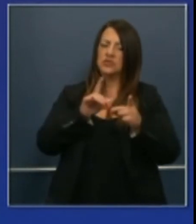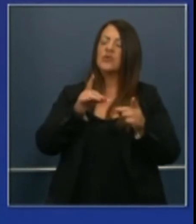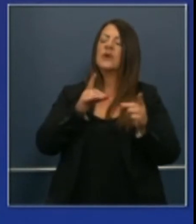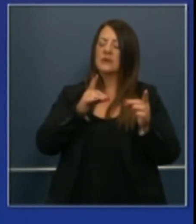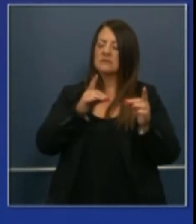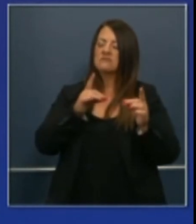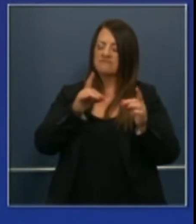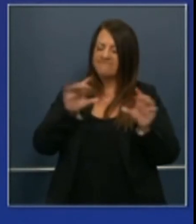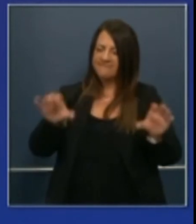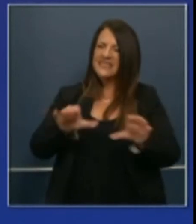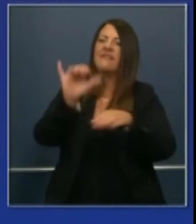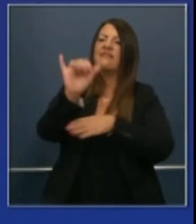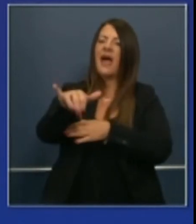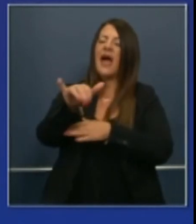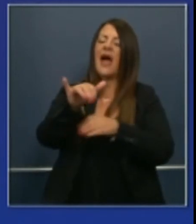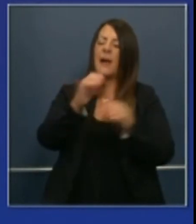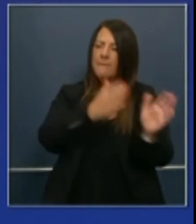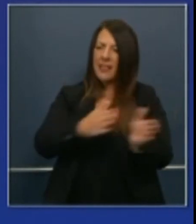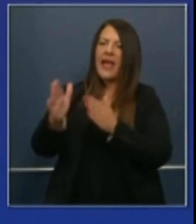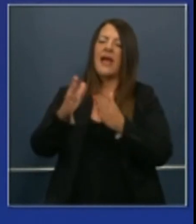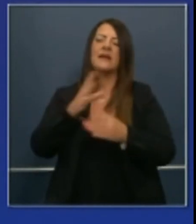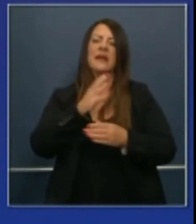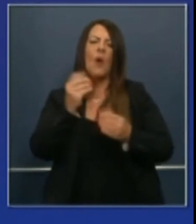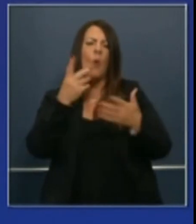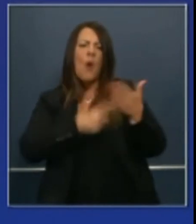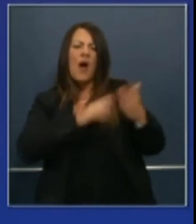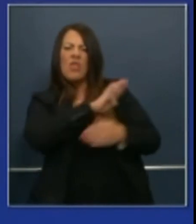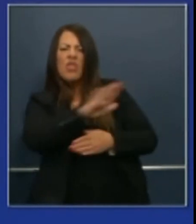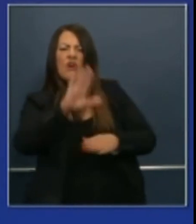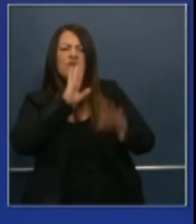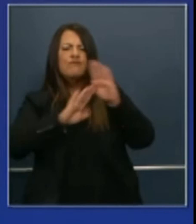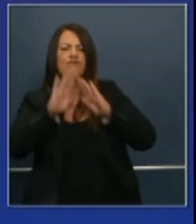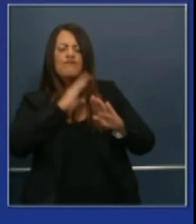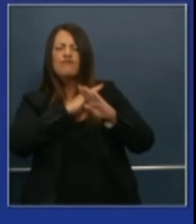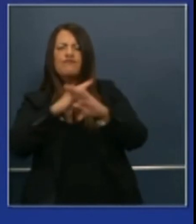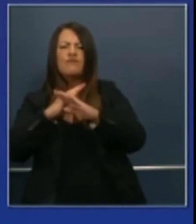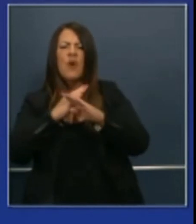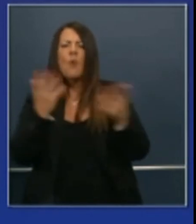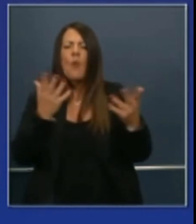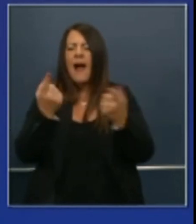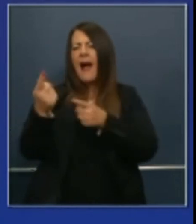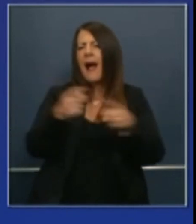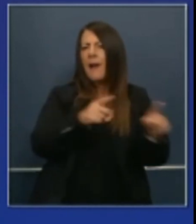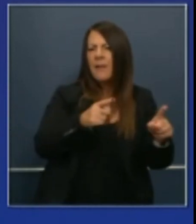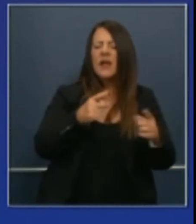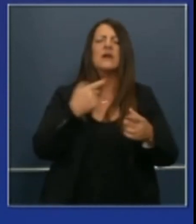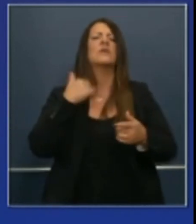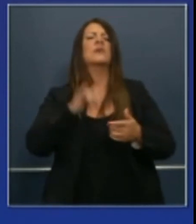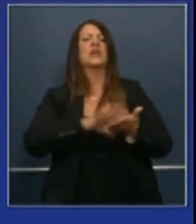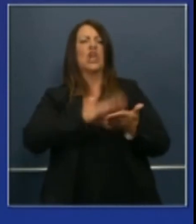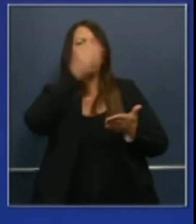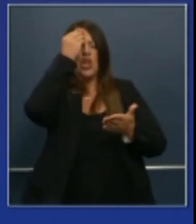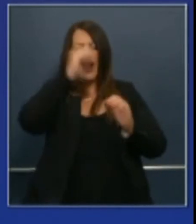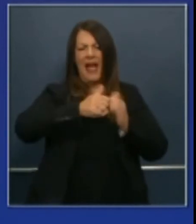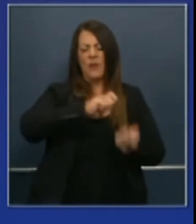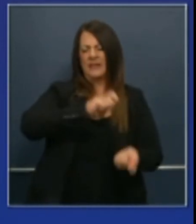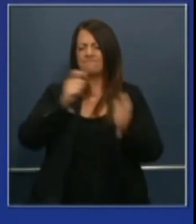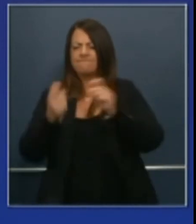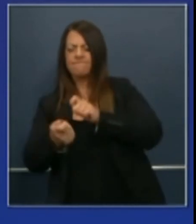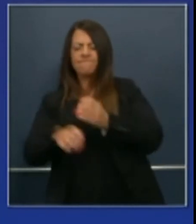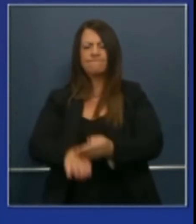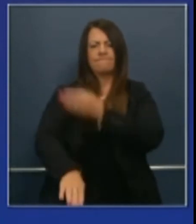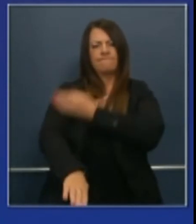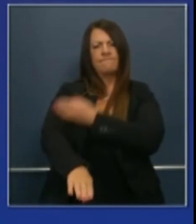momentum in all of the challenges related to closing of that school year and spring session, the lessons learned. We want to carry some of that momentum